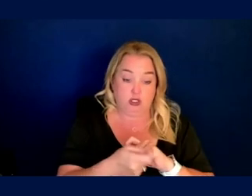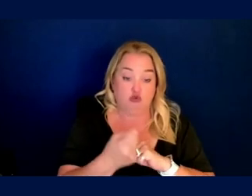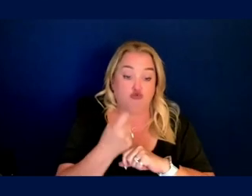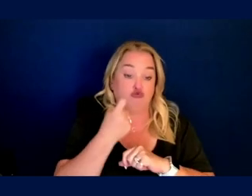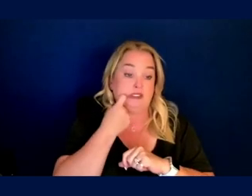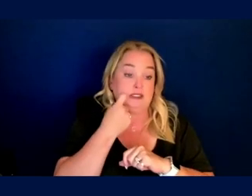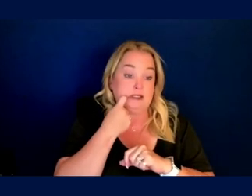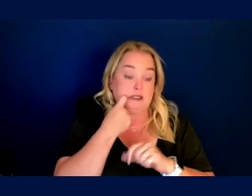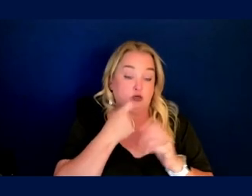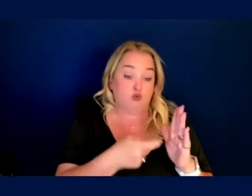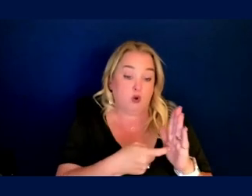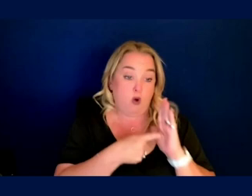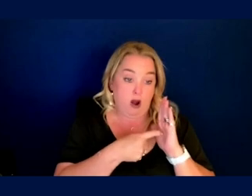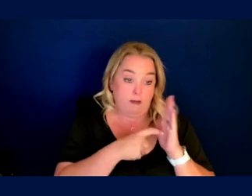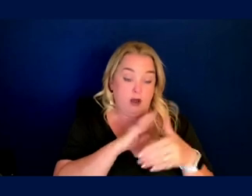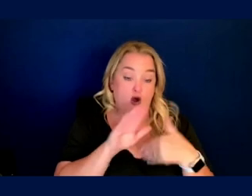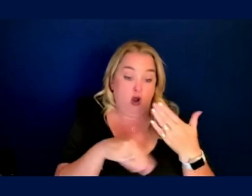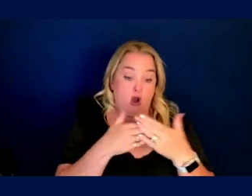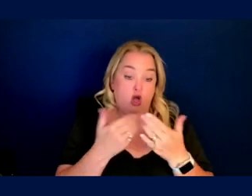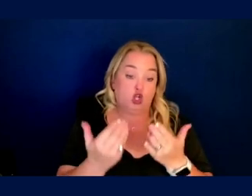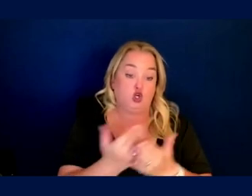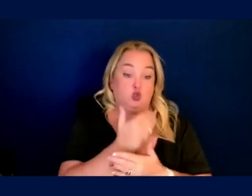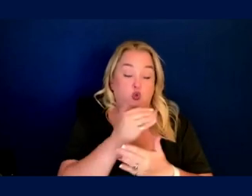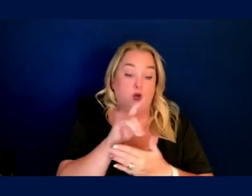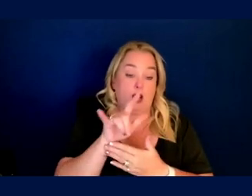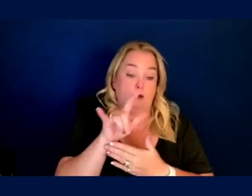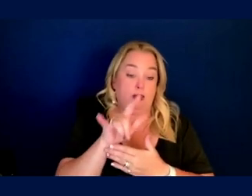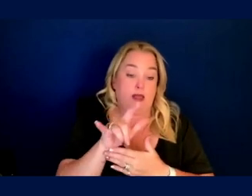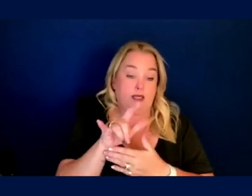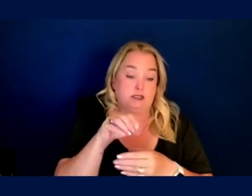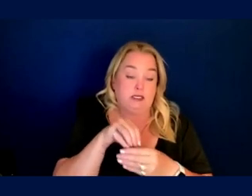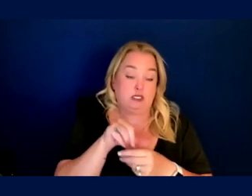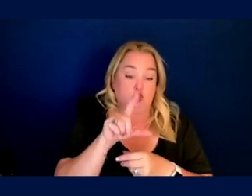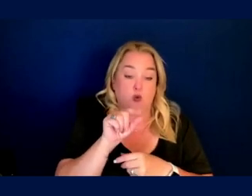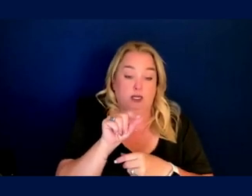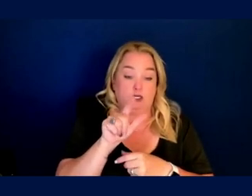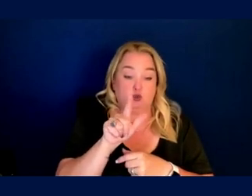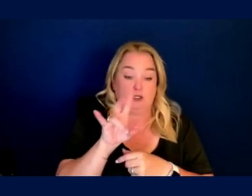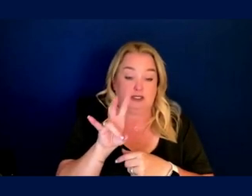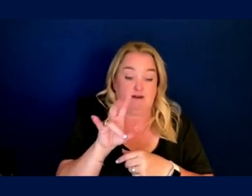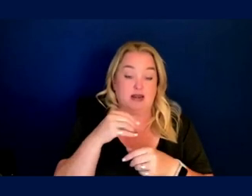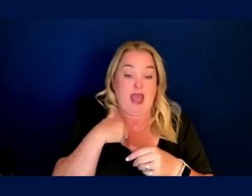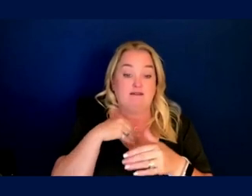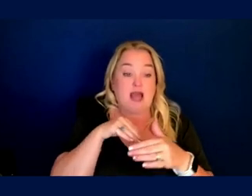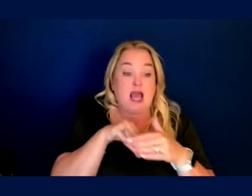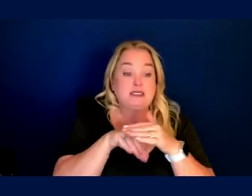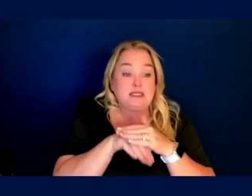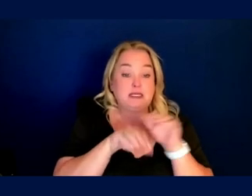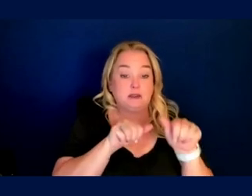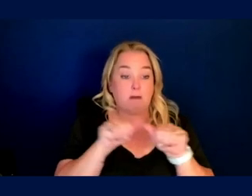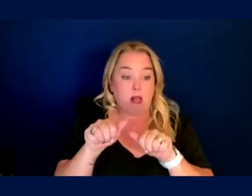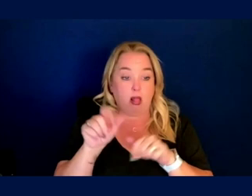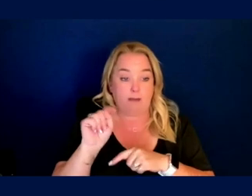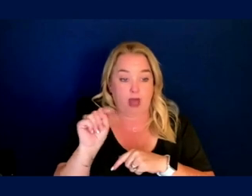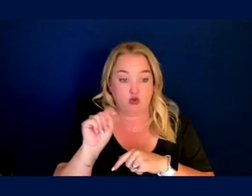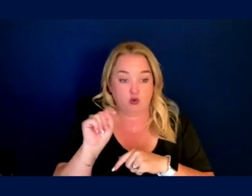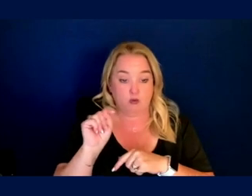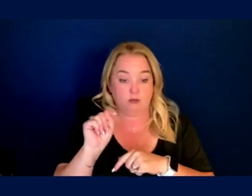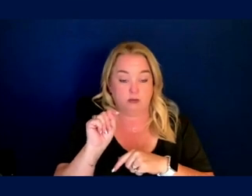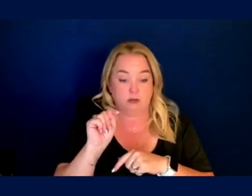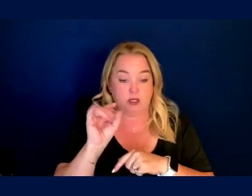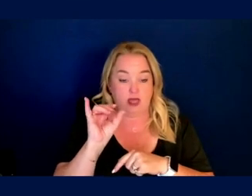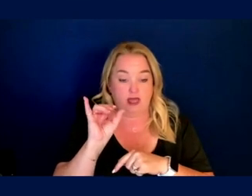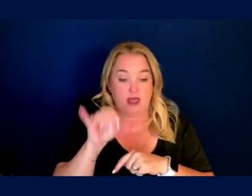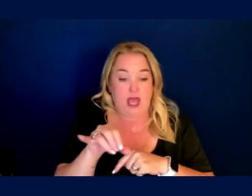requirement that all new planes starting in 2027 have accessible bathrooms. This was only a requirement for double aisle